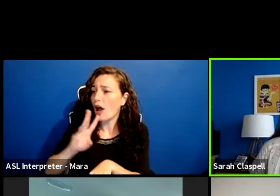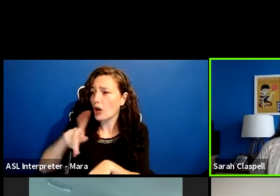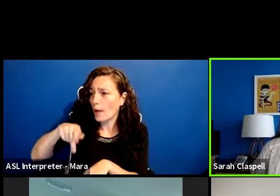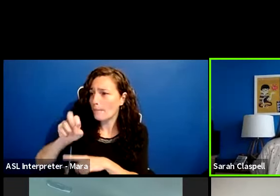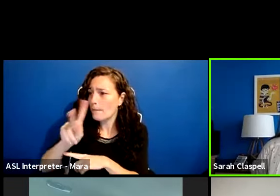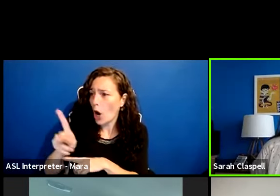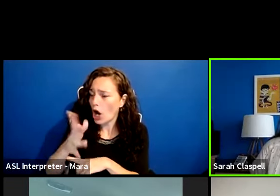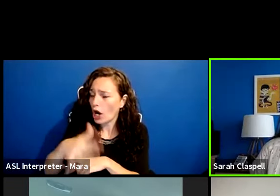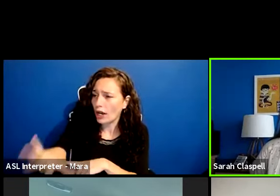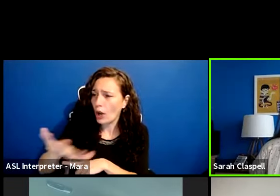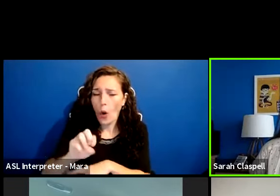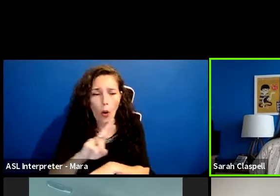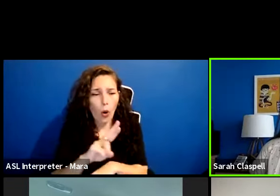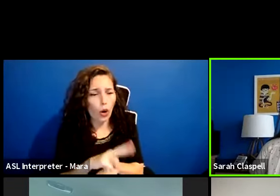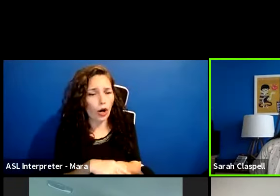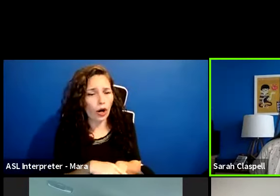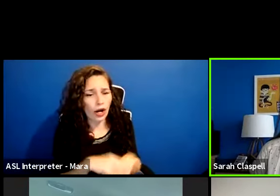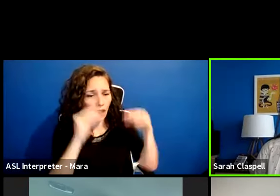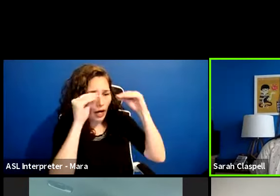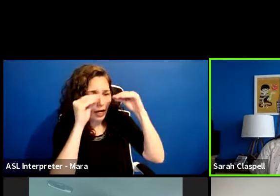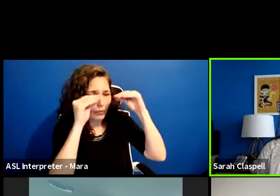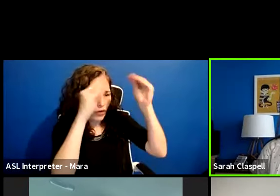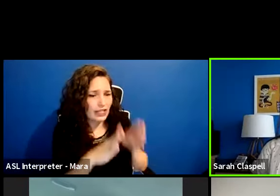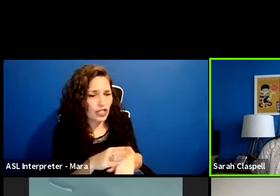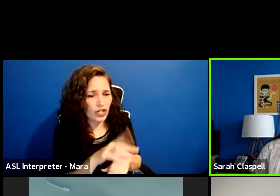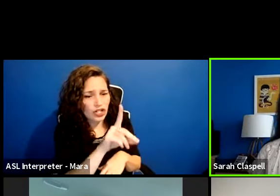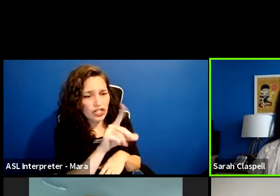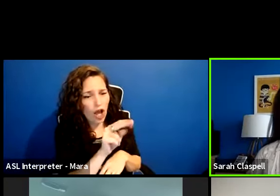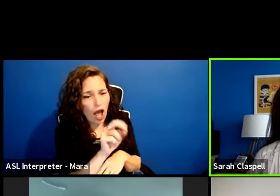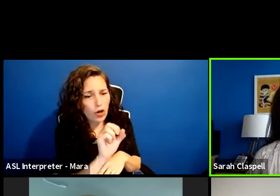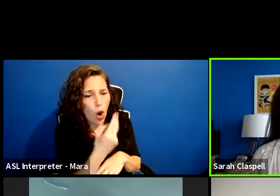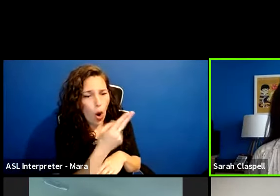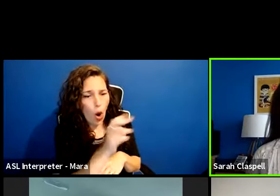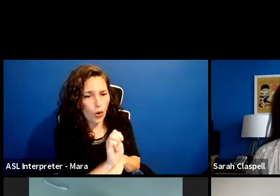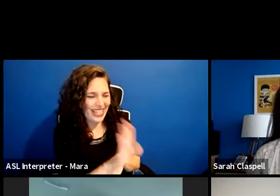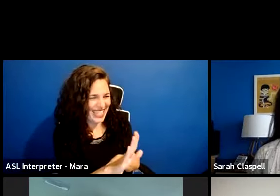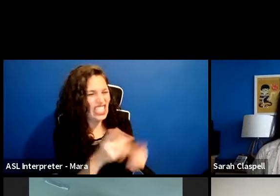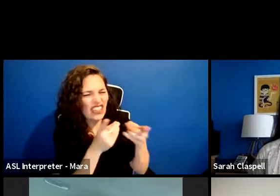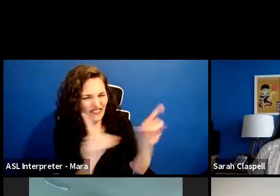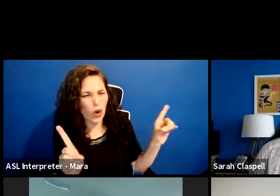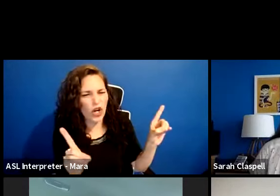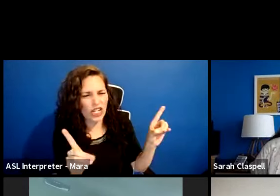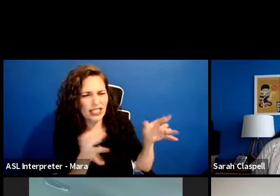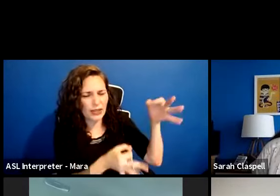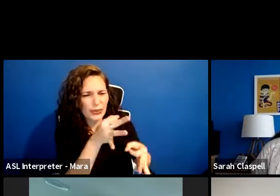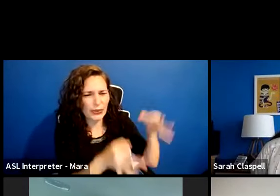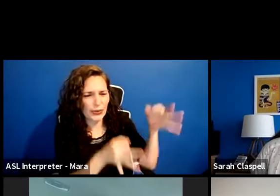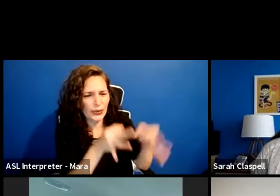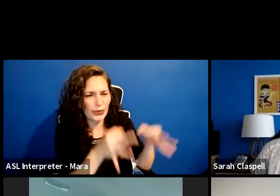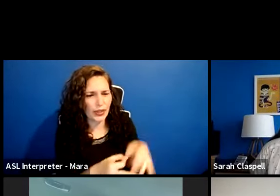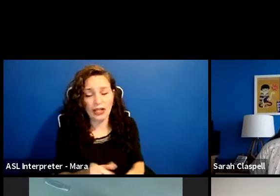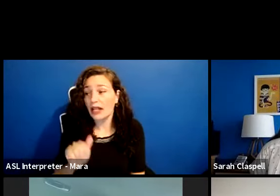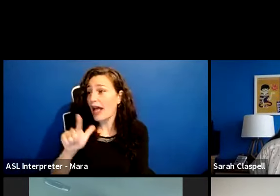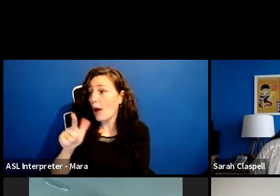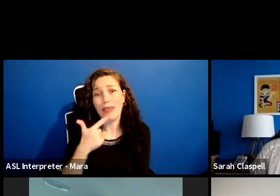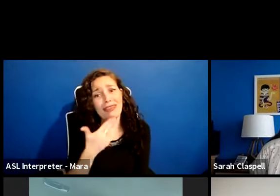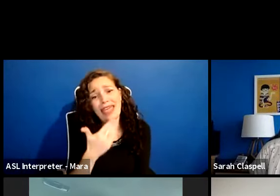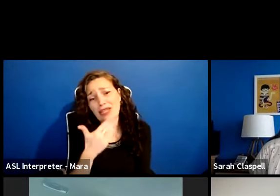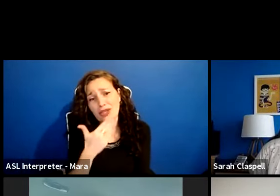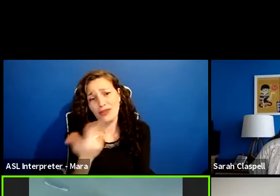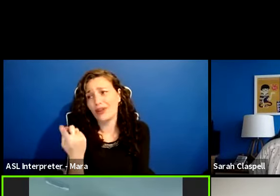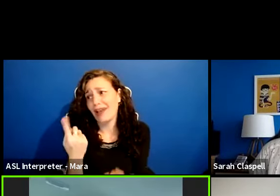divorce proceedings. And not. By the way, I really appreciate the support guys.